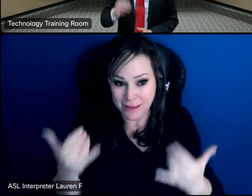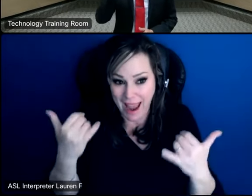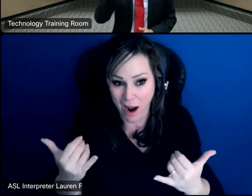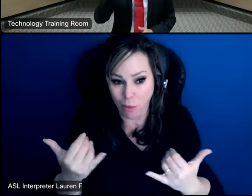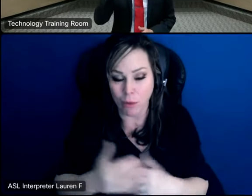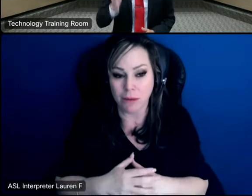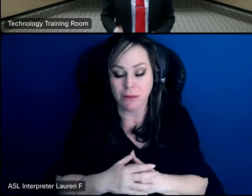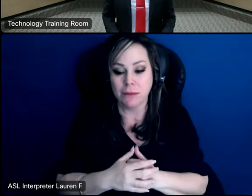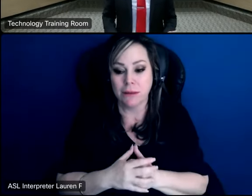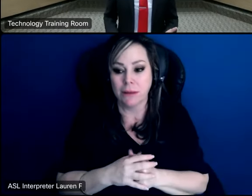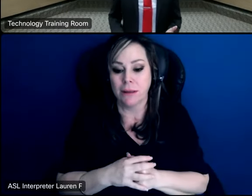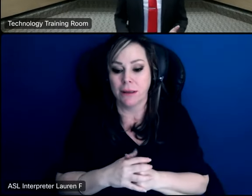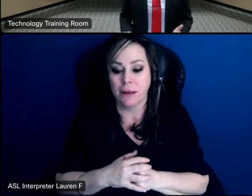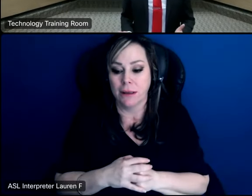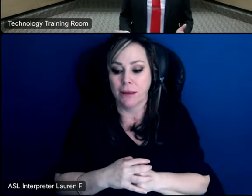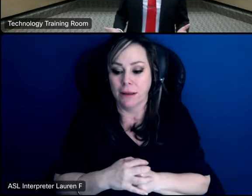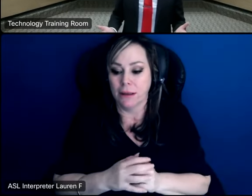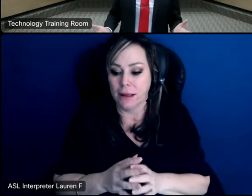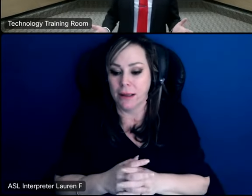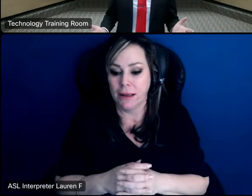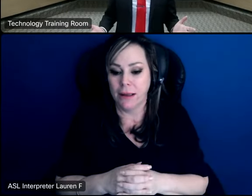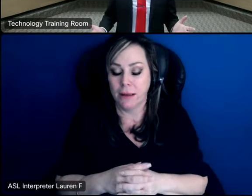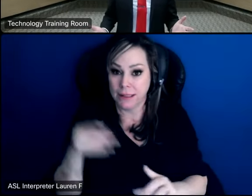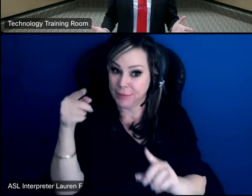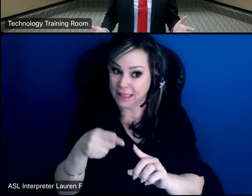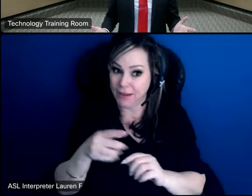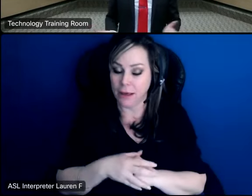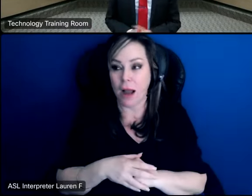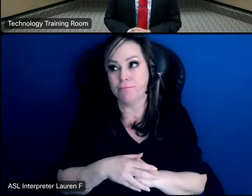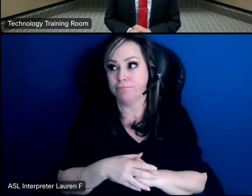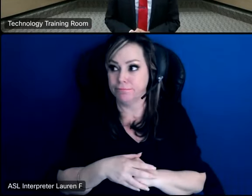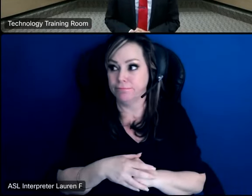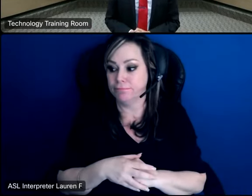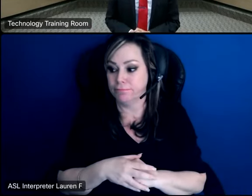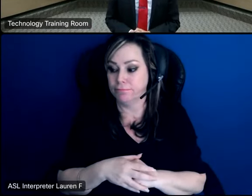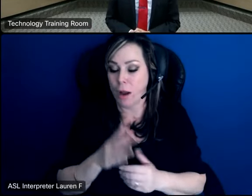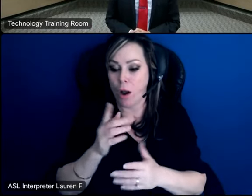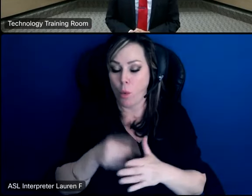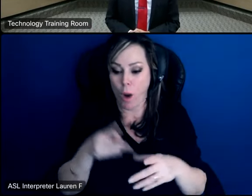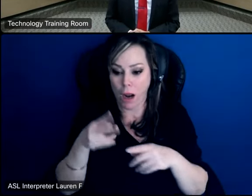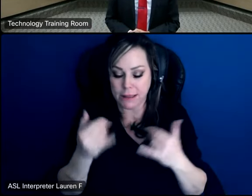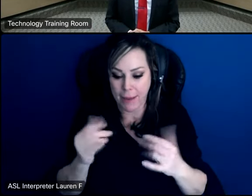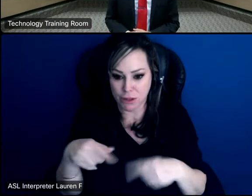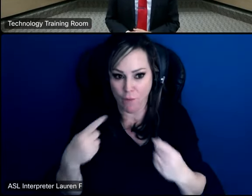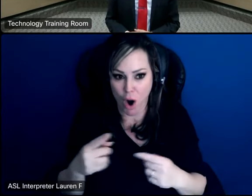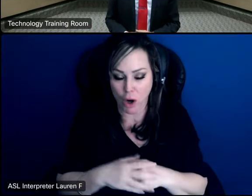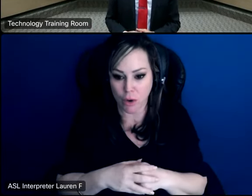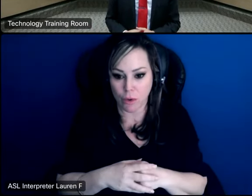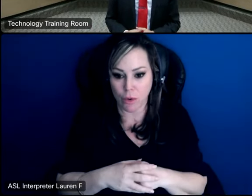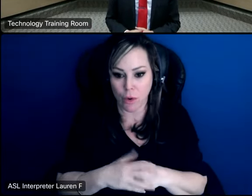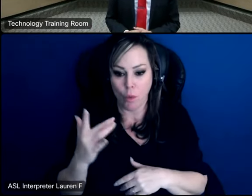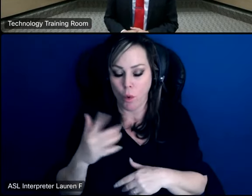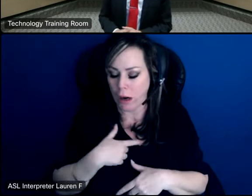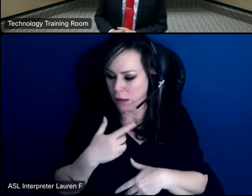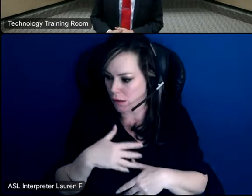um see specific um budget cuts um well you know you just made me